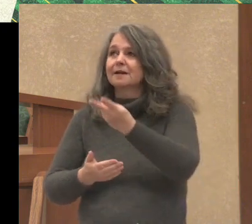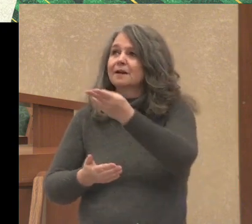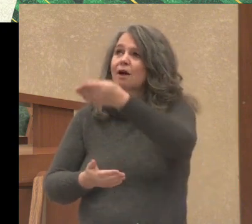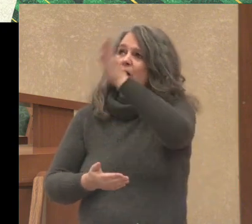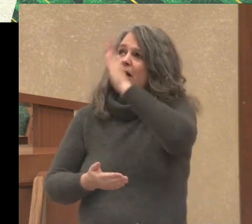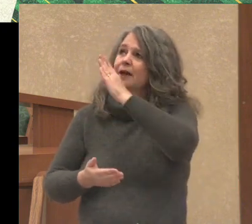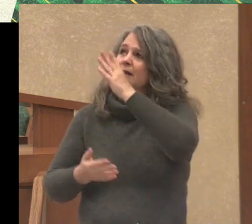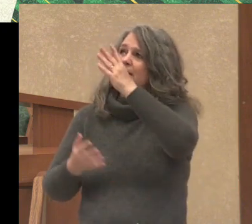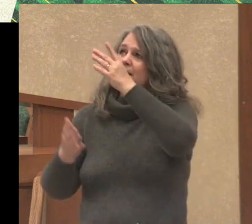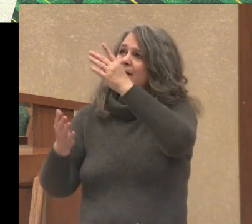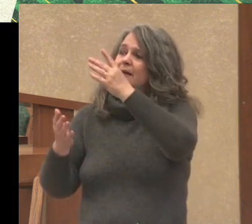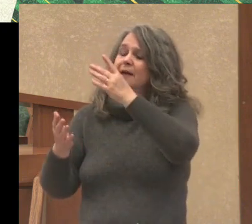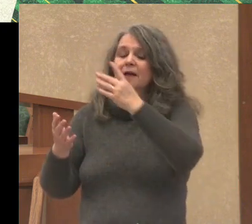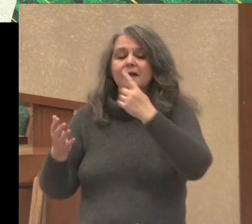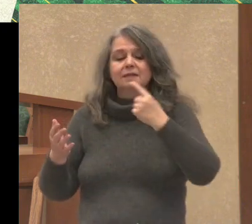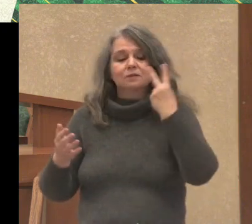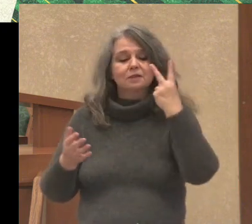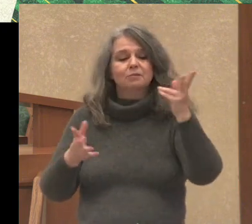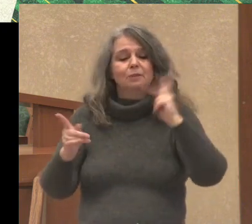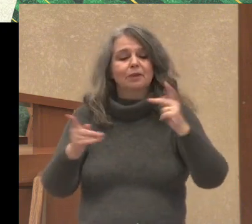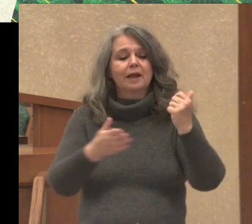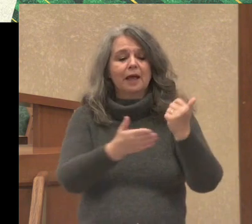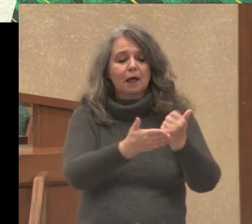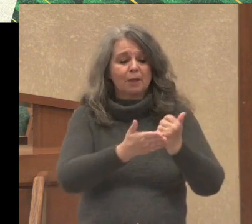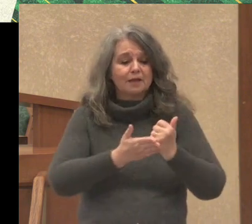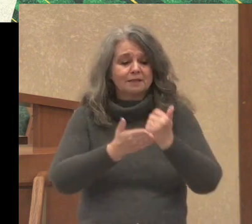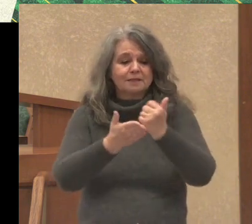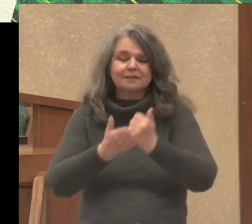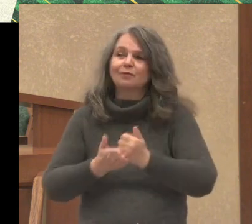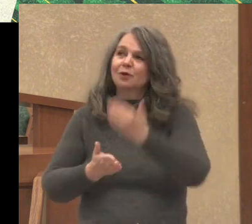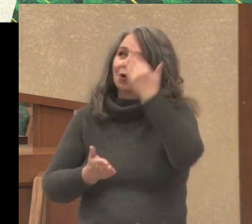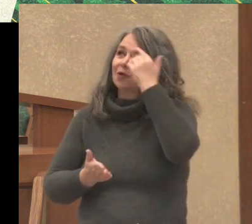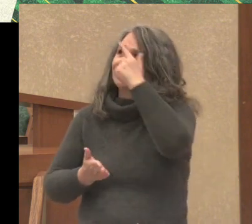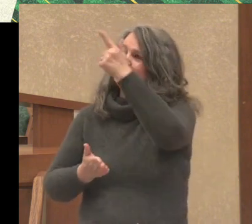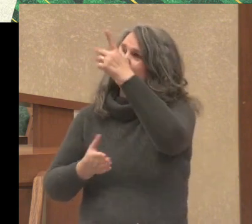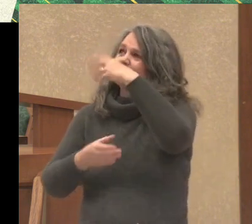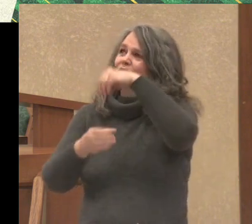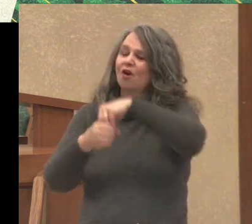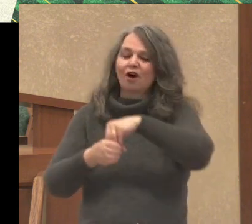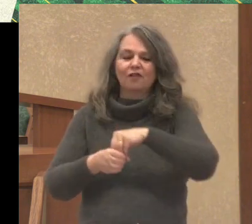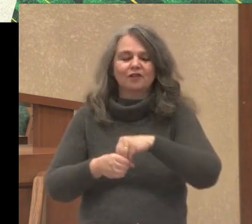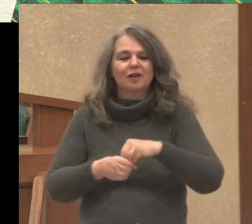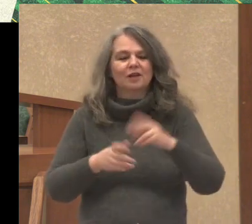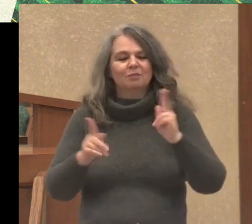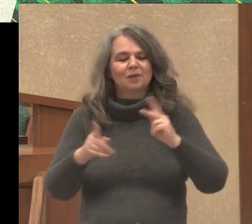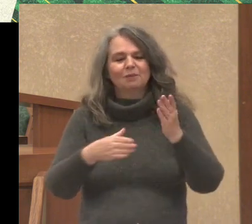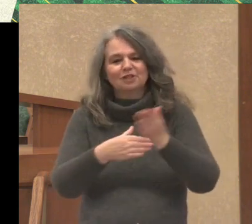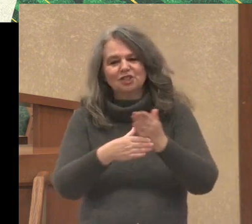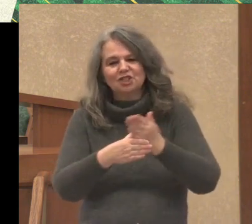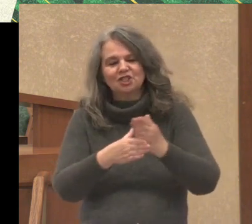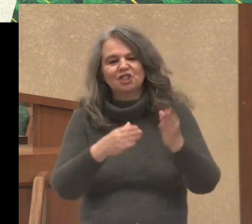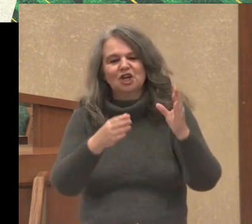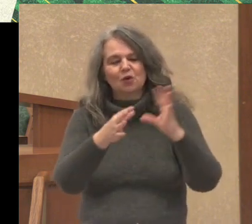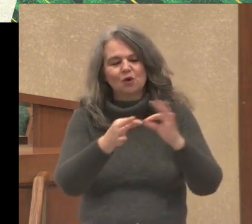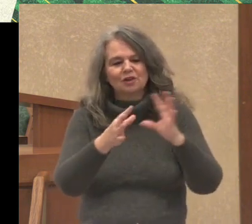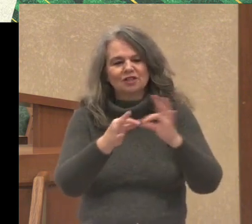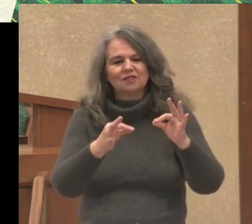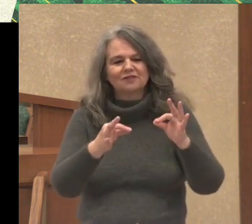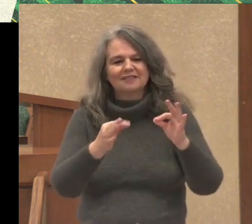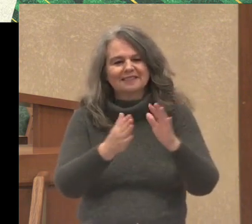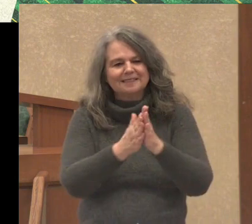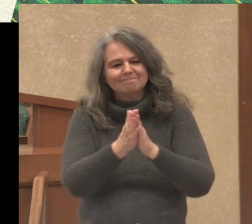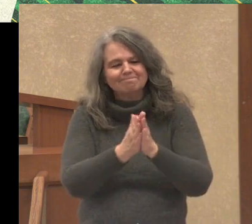out to help us. We can hear God's voice as people share words of encouragement with each other.